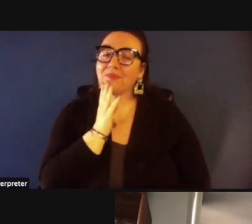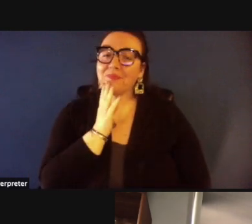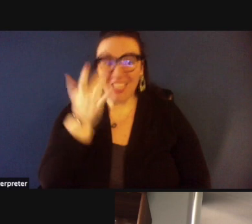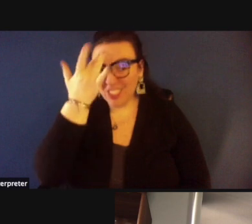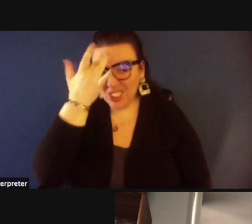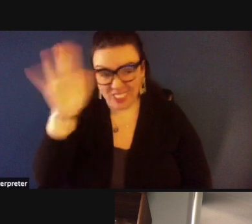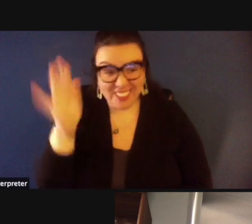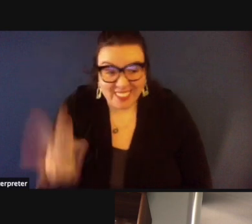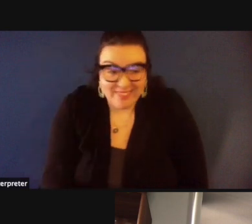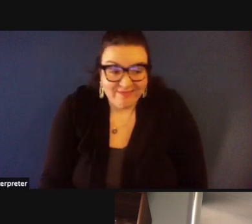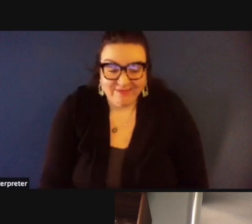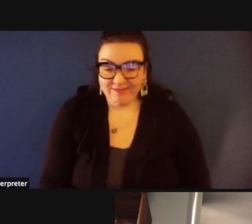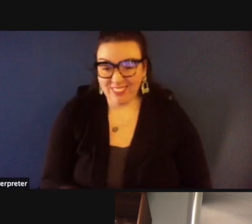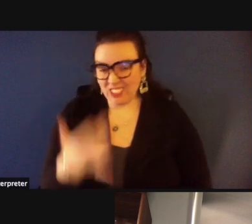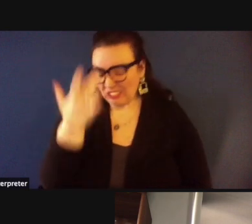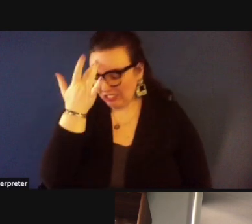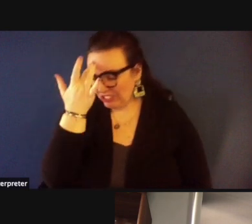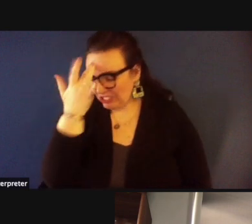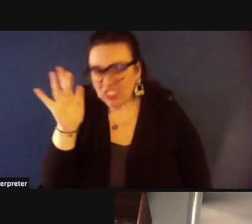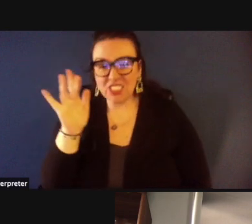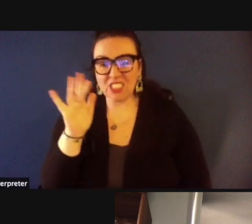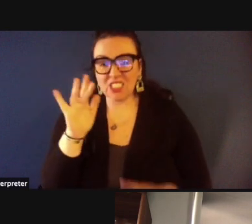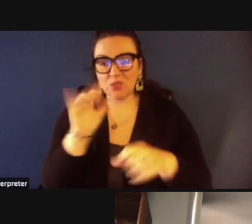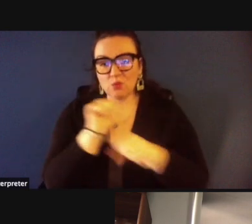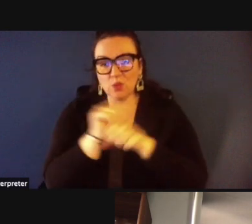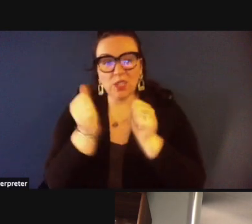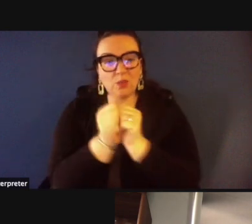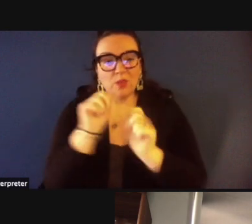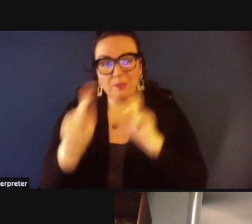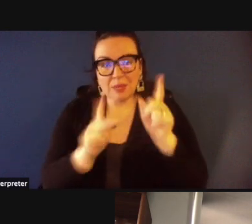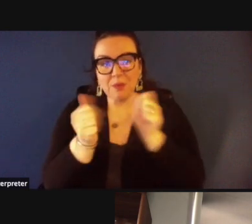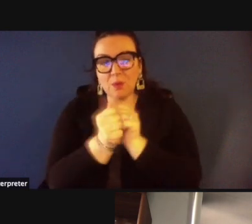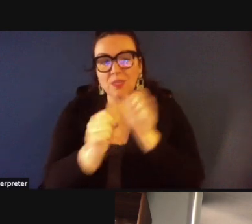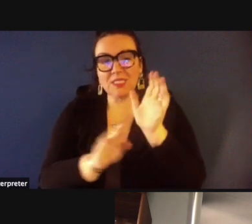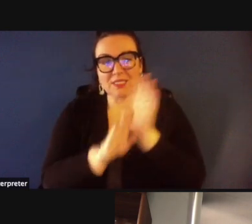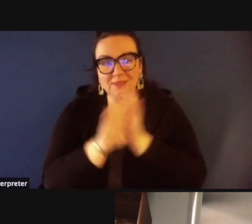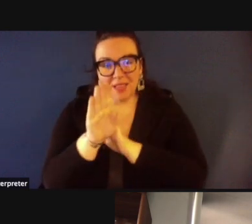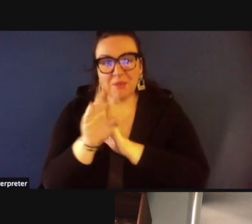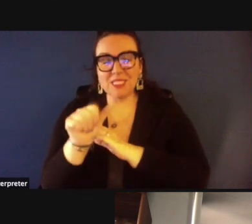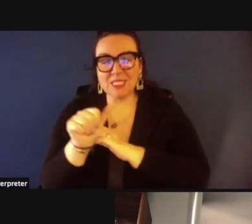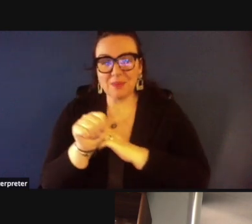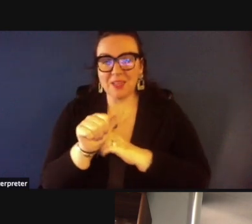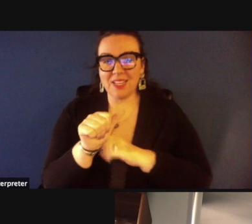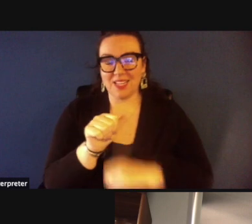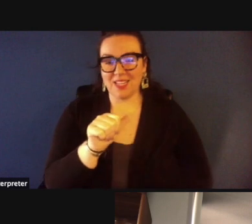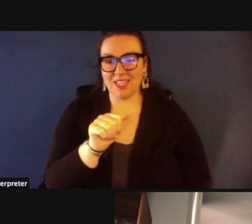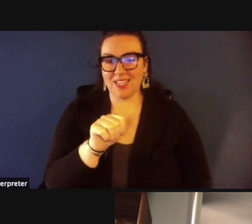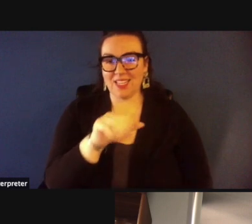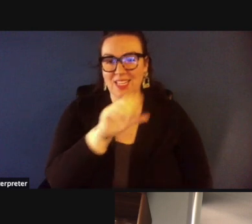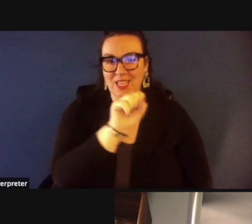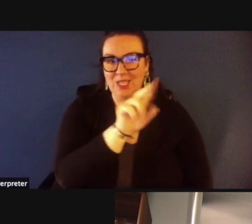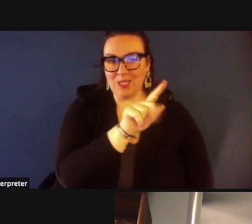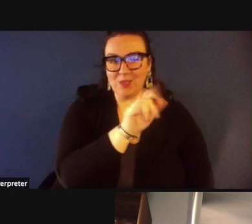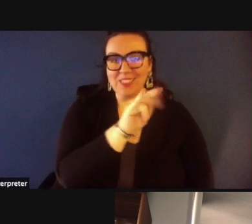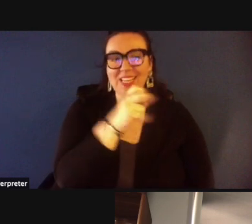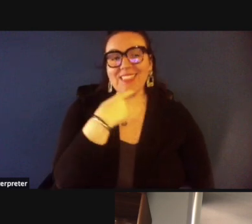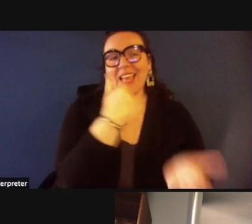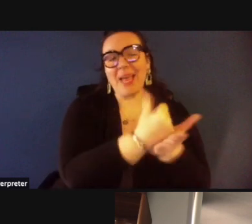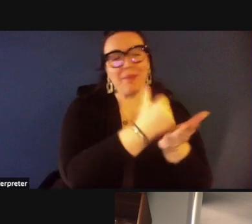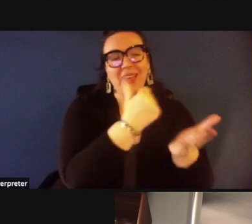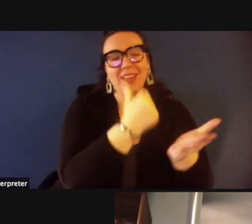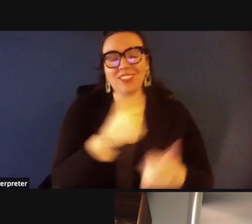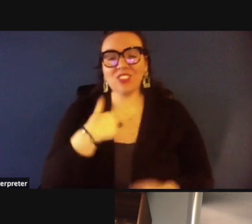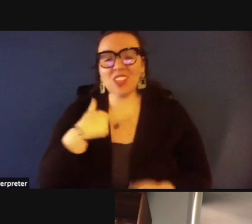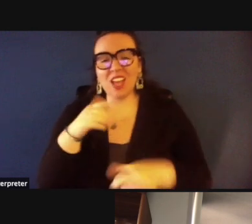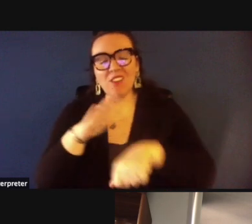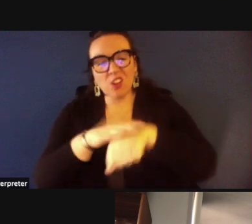comes to working with adults with developmental disabilities um she has a calling for this work her focus is on